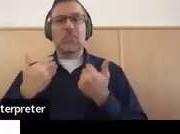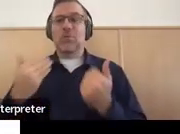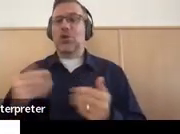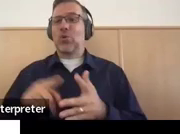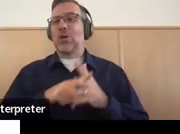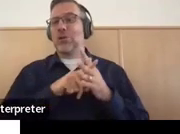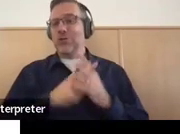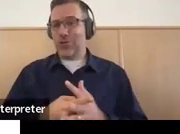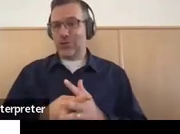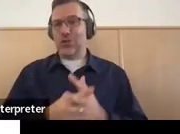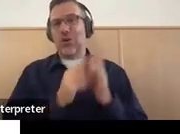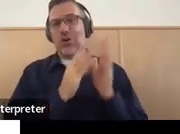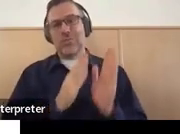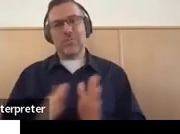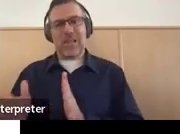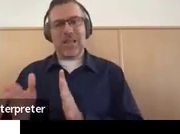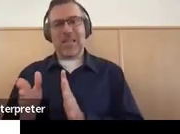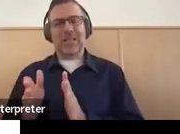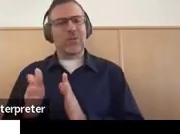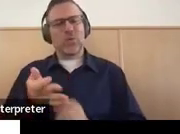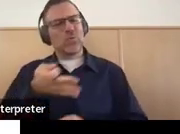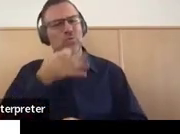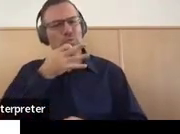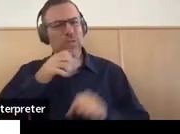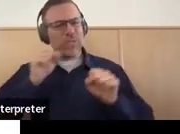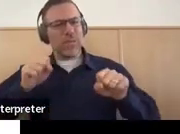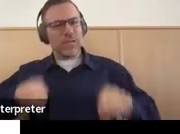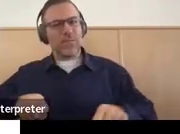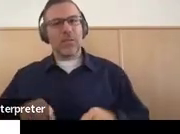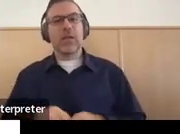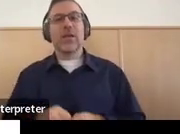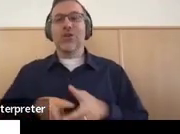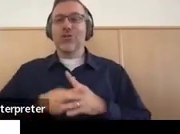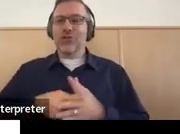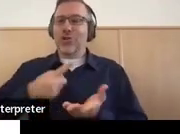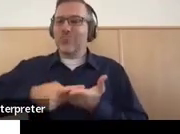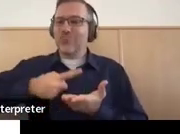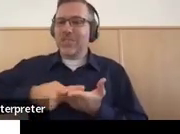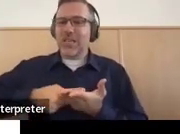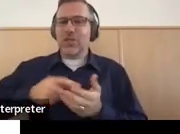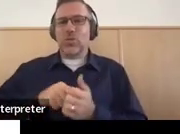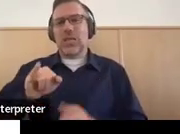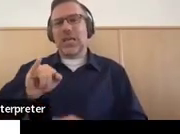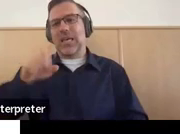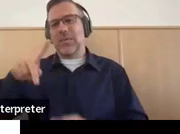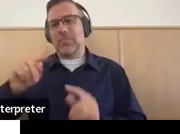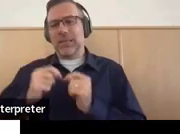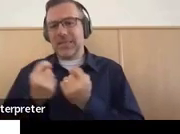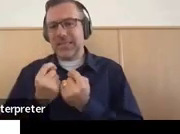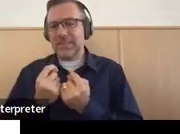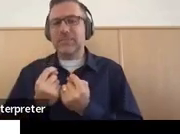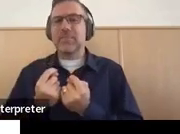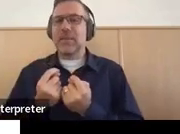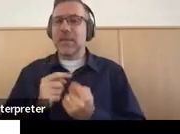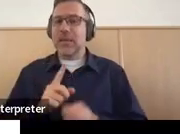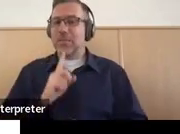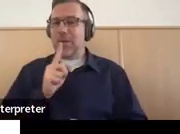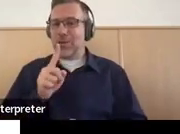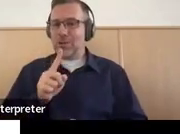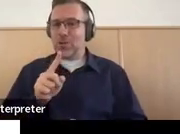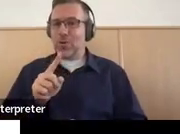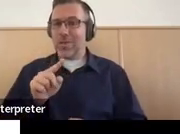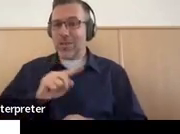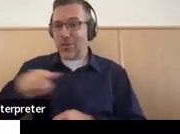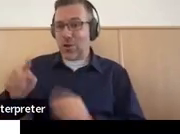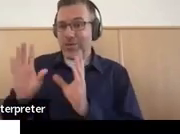early as possible. Begin those discussions with the IEP team and make sure that those discussions are